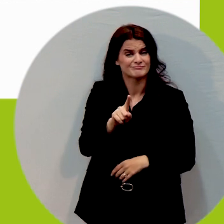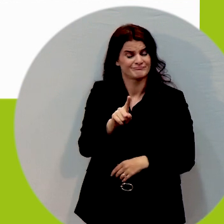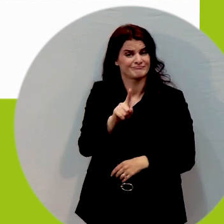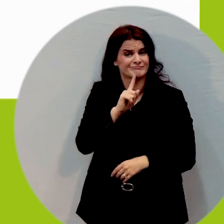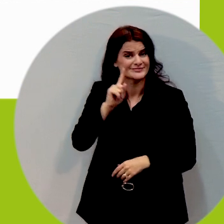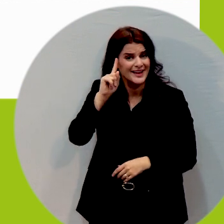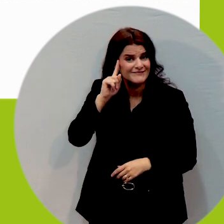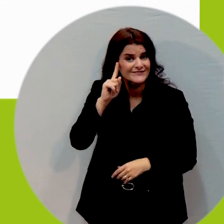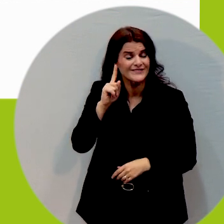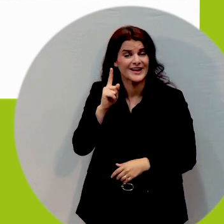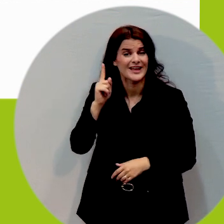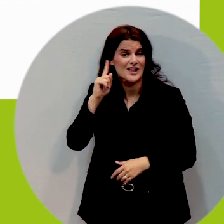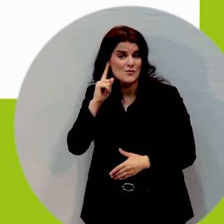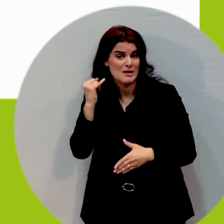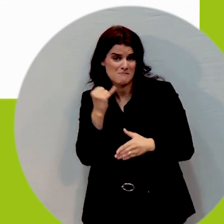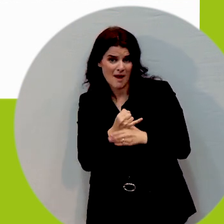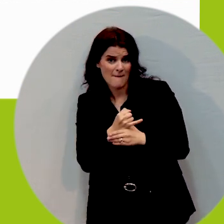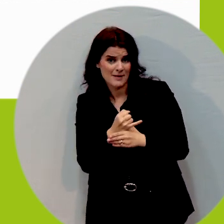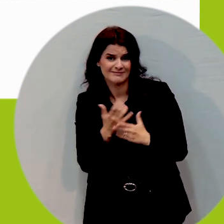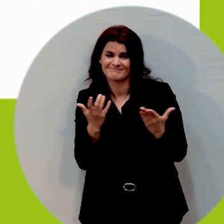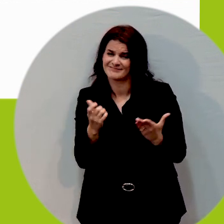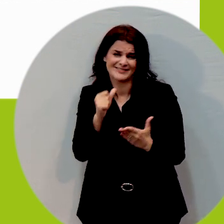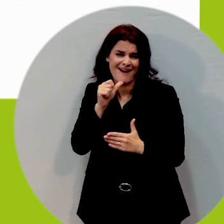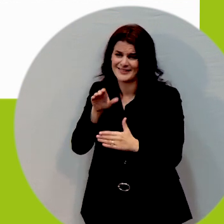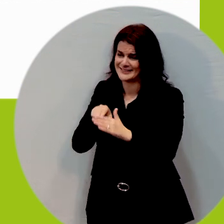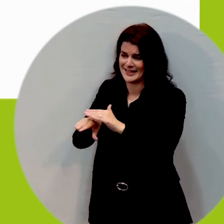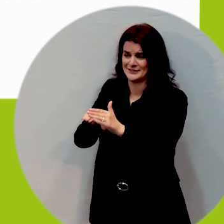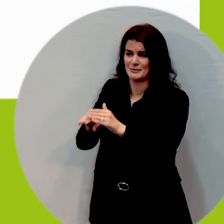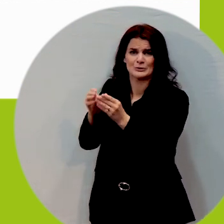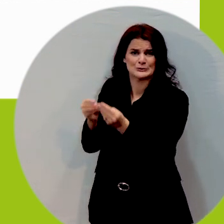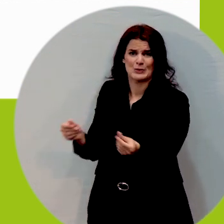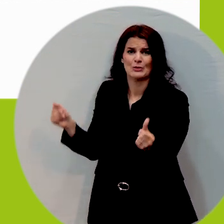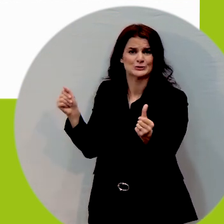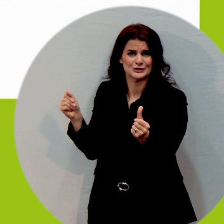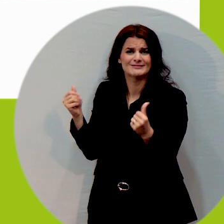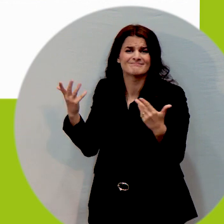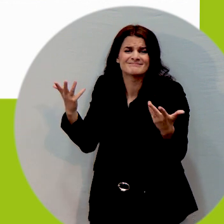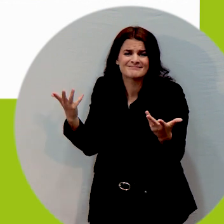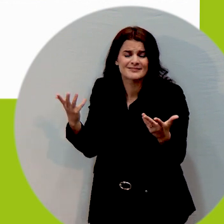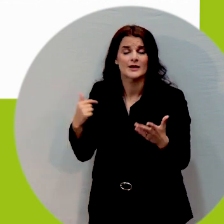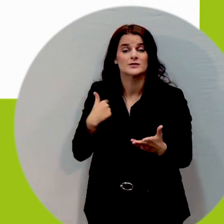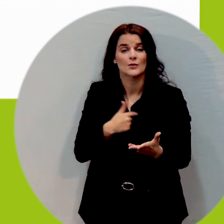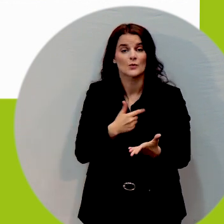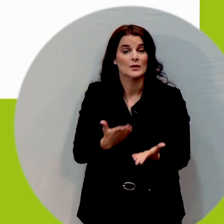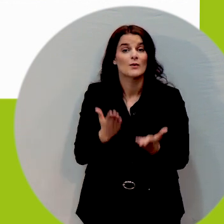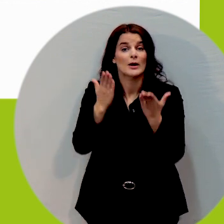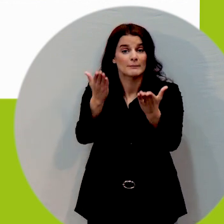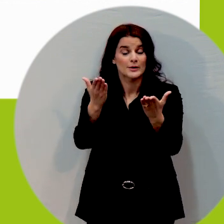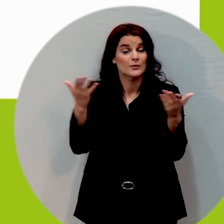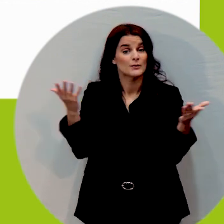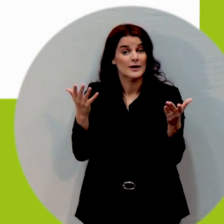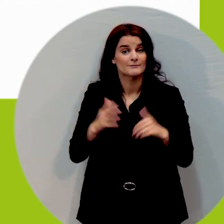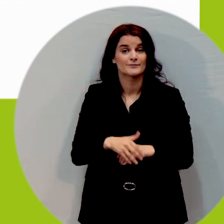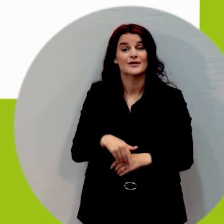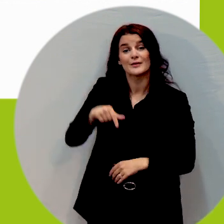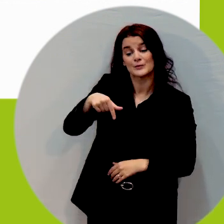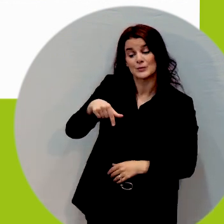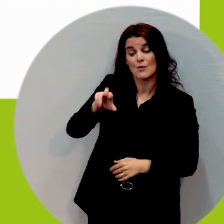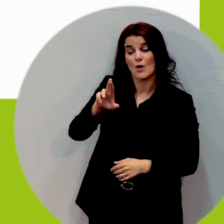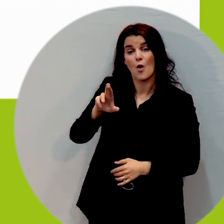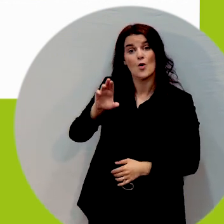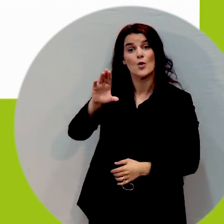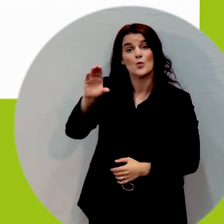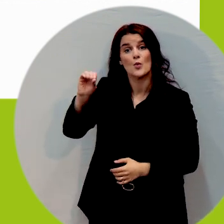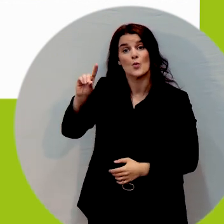so what we're recommending is having a qr code so you scan the qr code